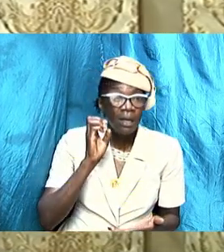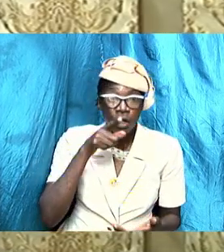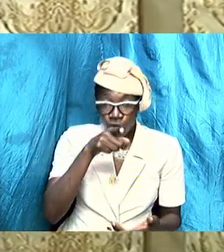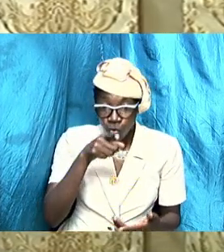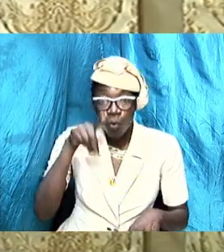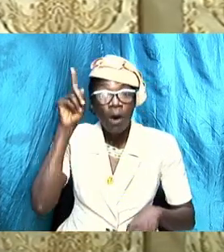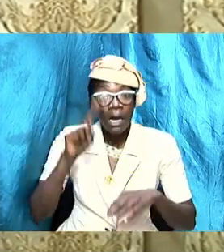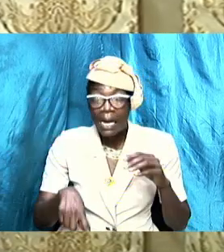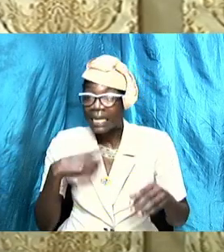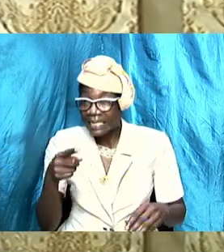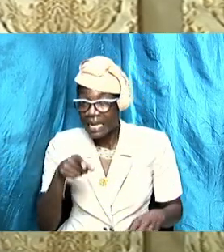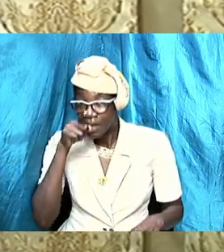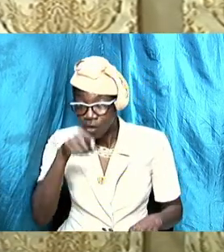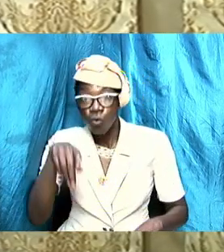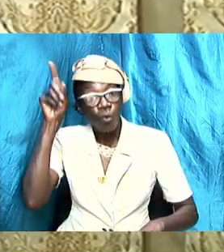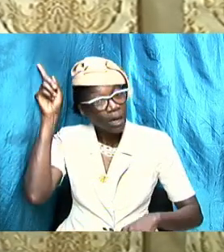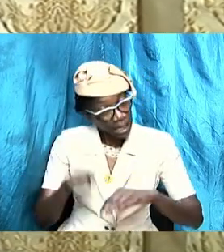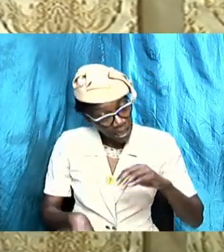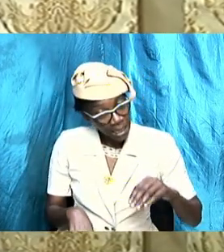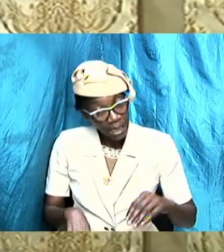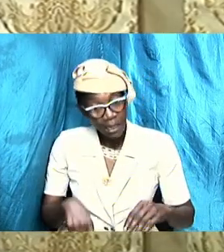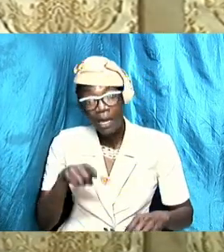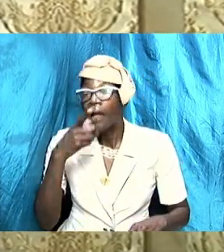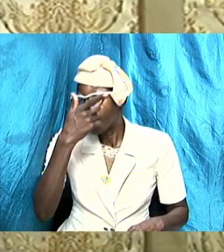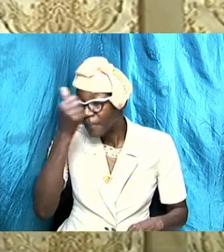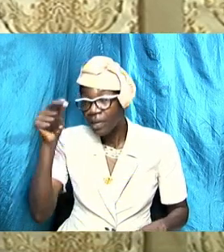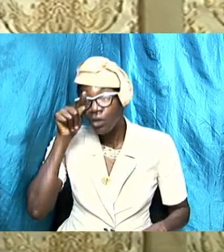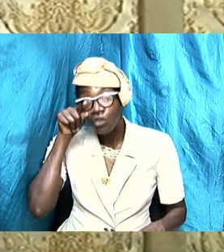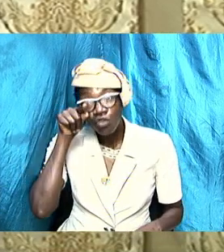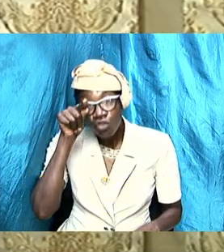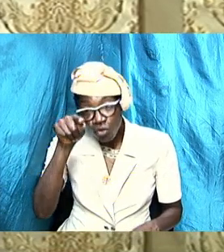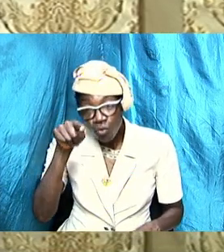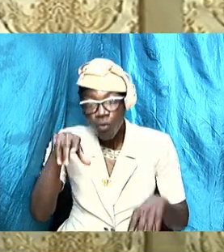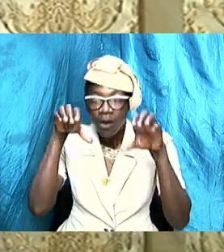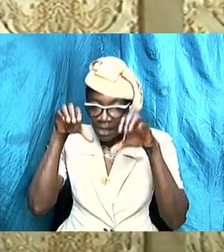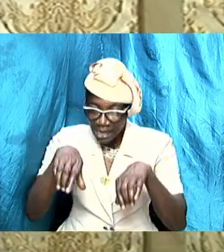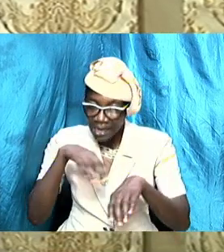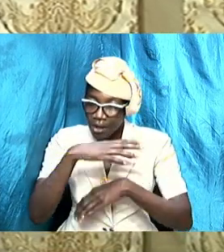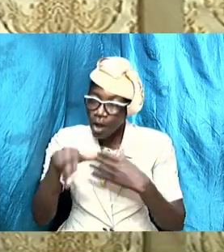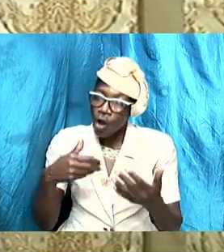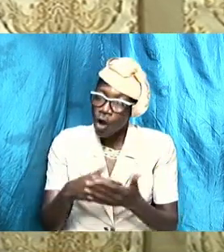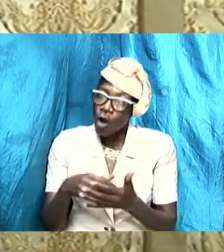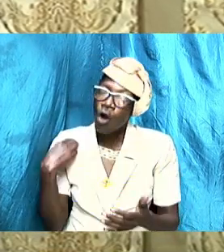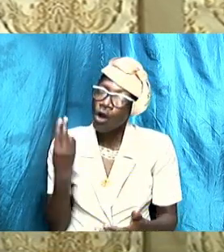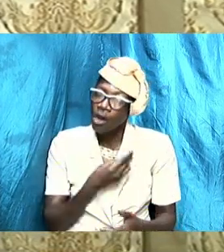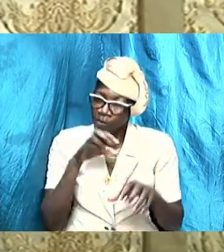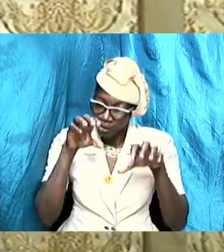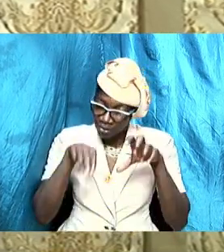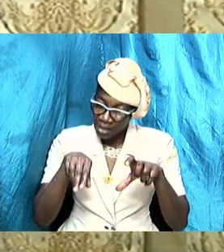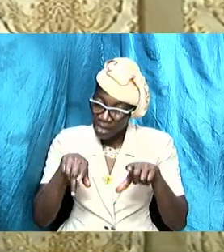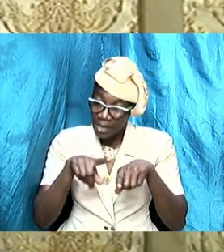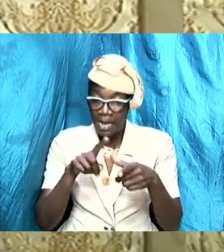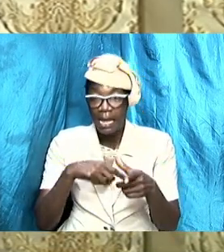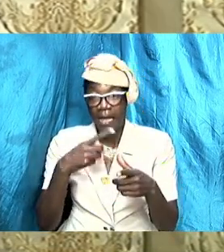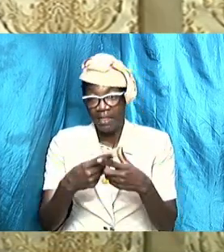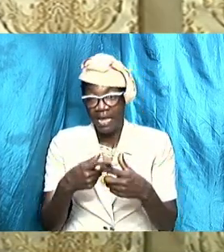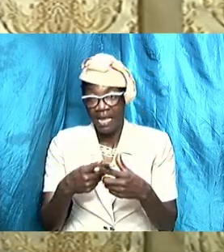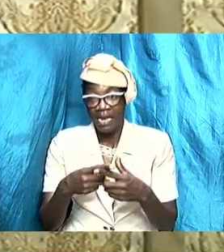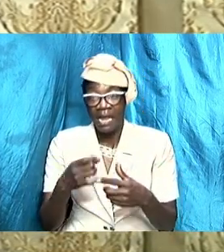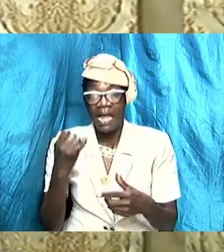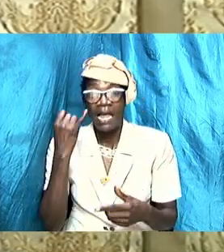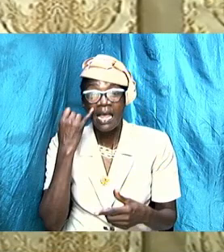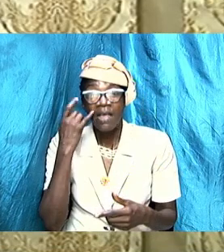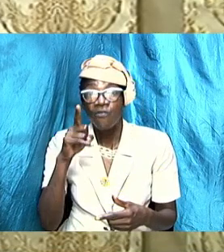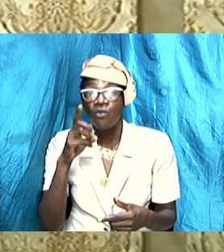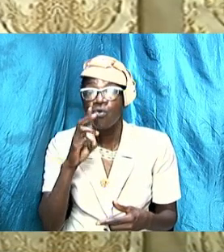cannot say that you cannot because you can all of us can but then if you will not